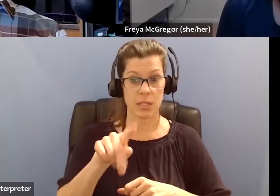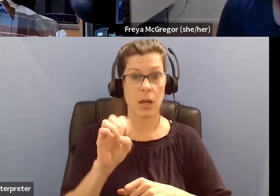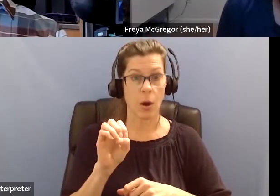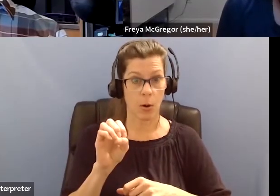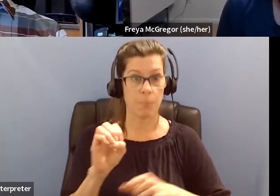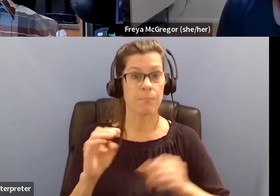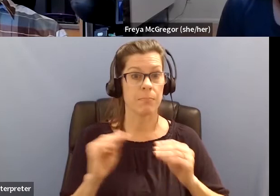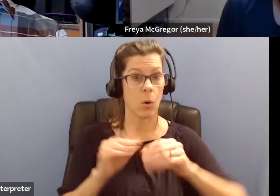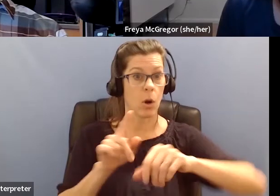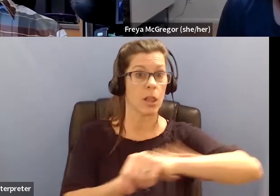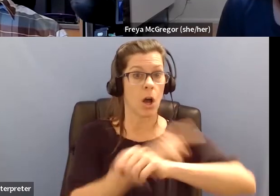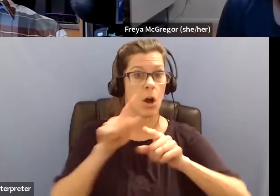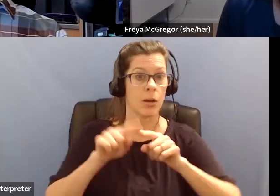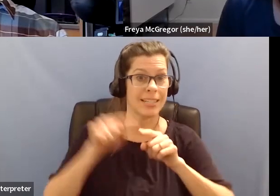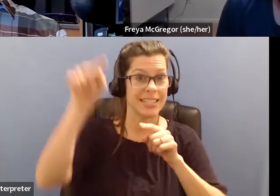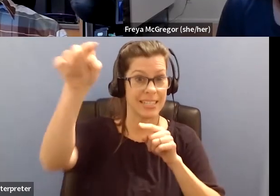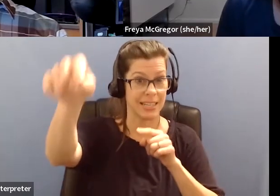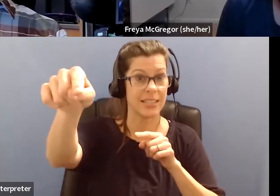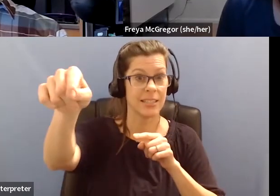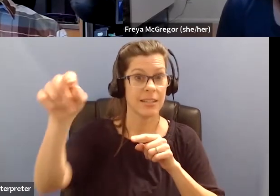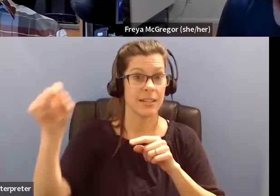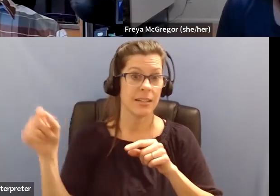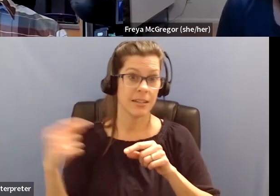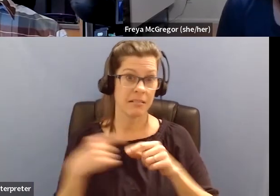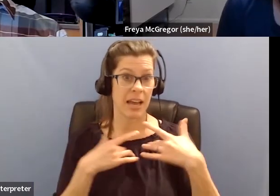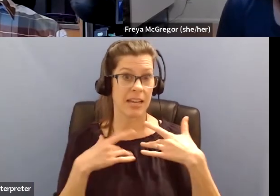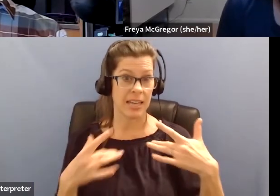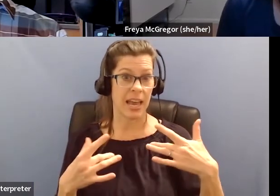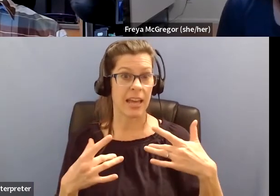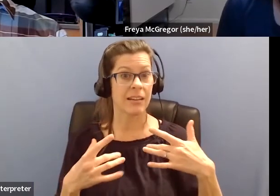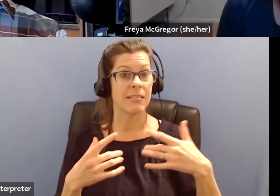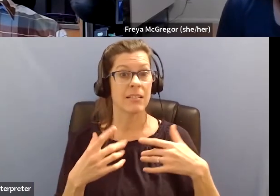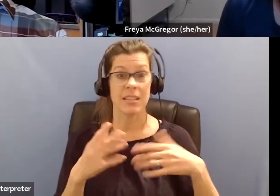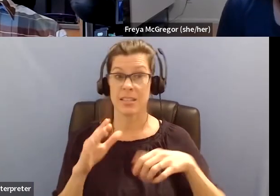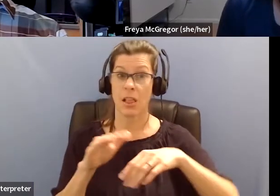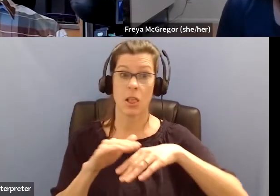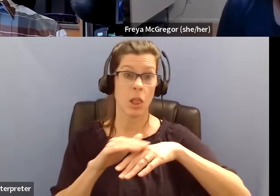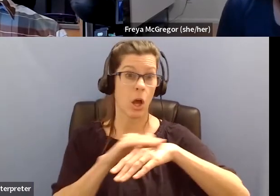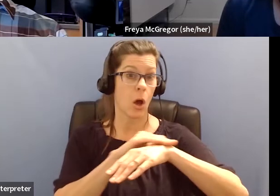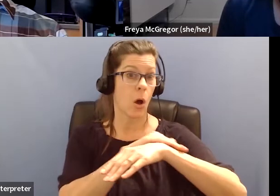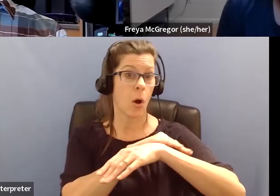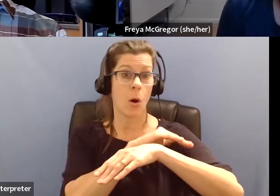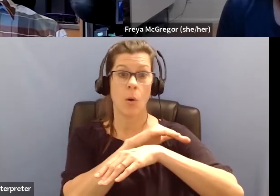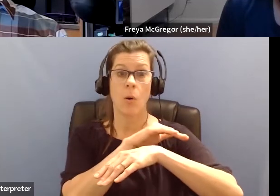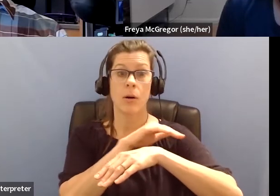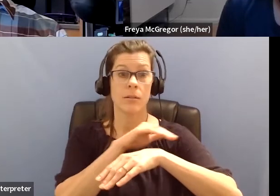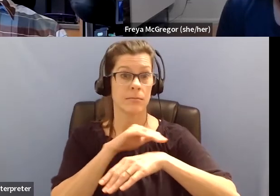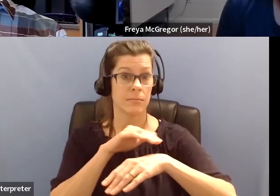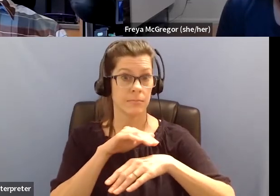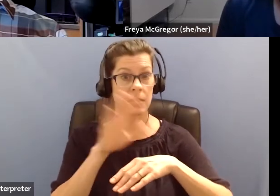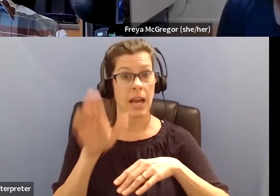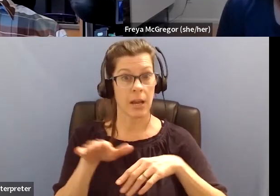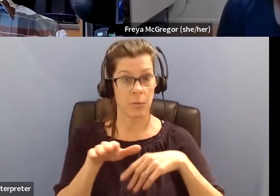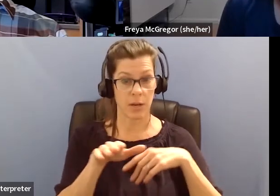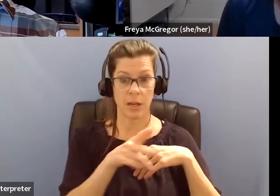longer distance. I'm birding very slowly. I'll move into an area